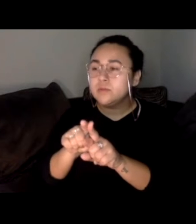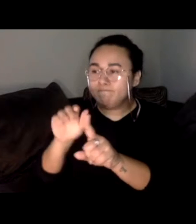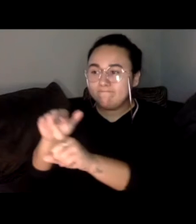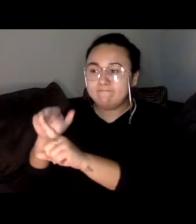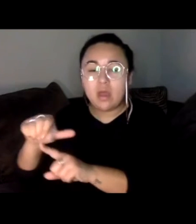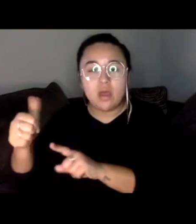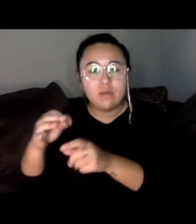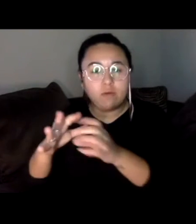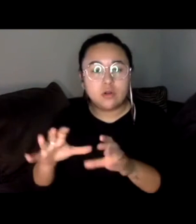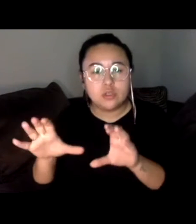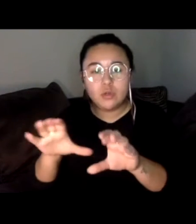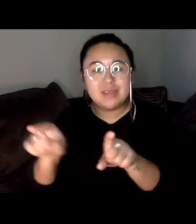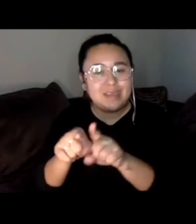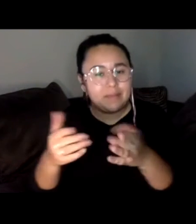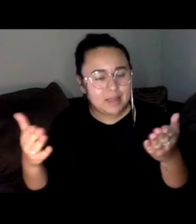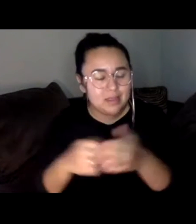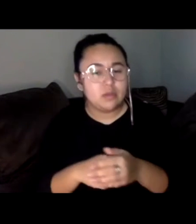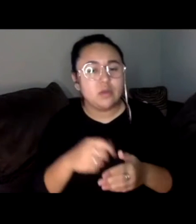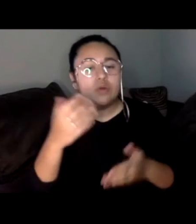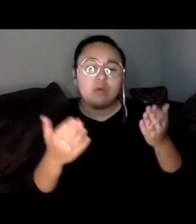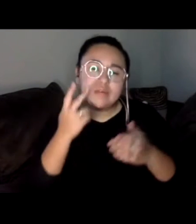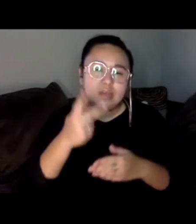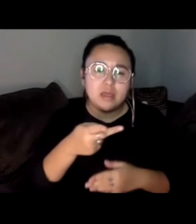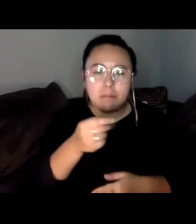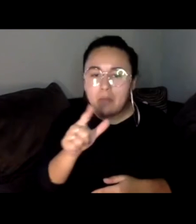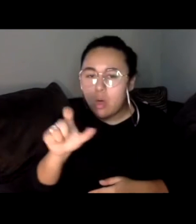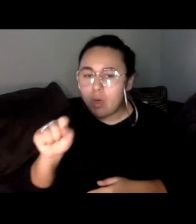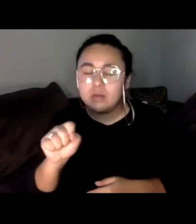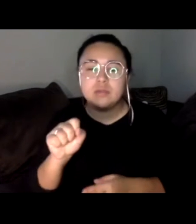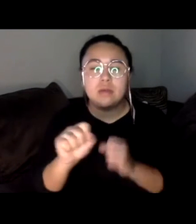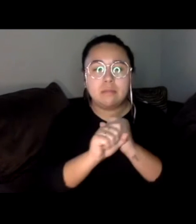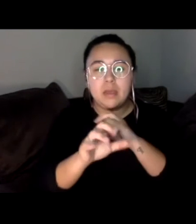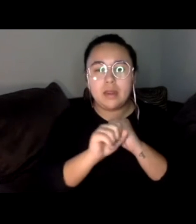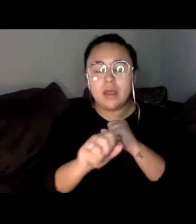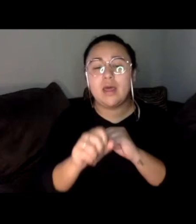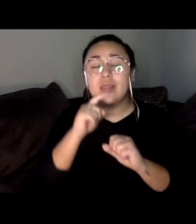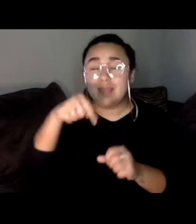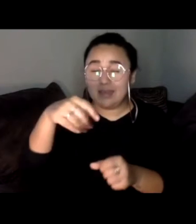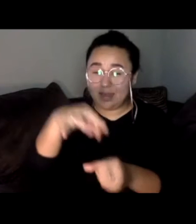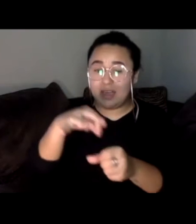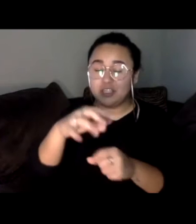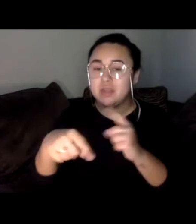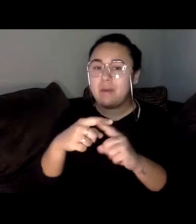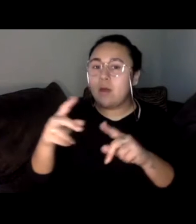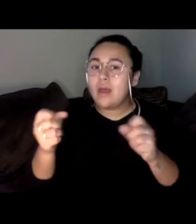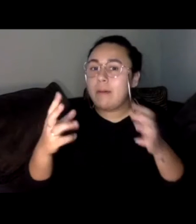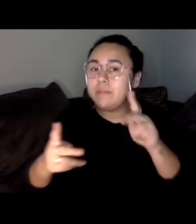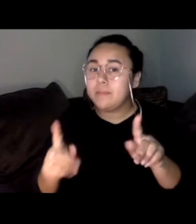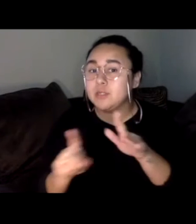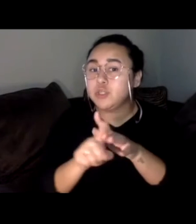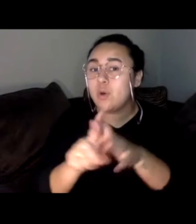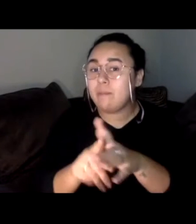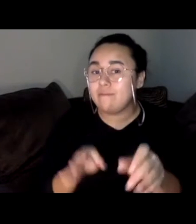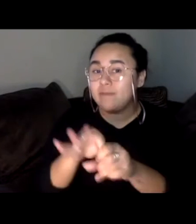know, you've likely seen a lot of the polls and the media that this election is going to come down to turnout, and turnout depends on